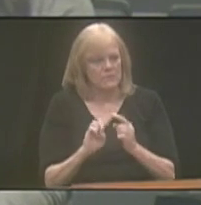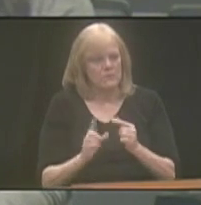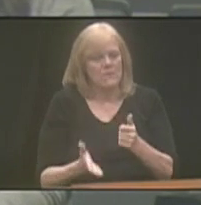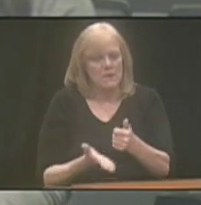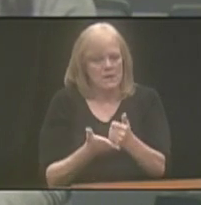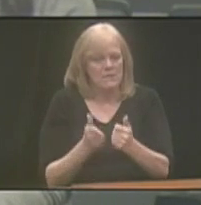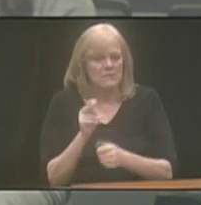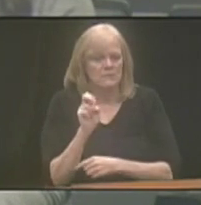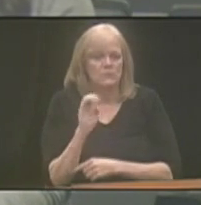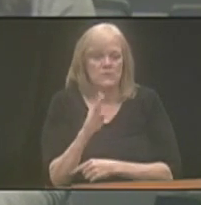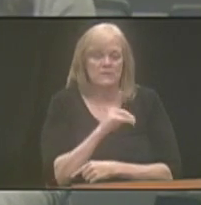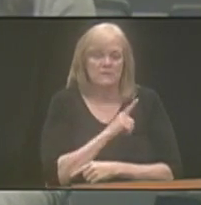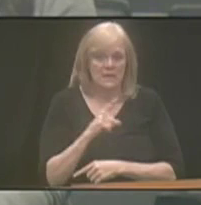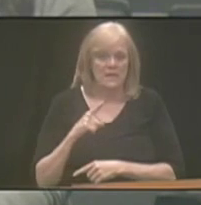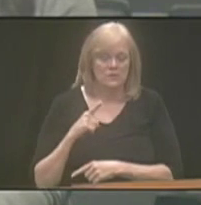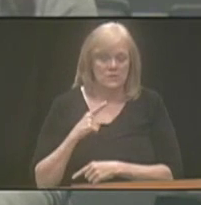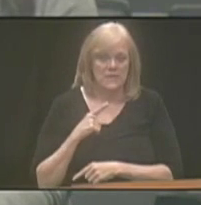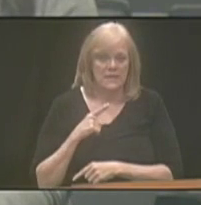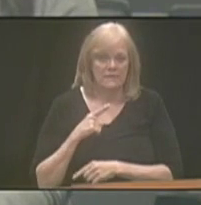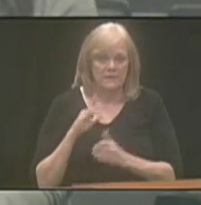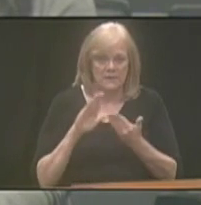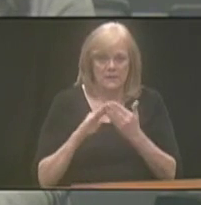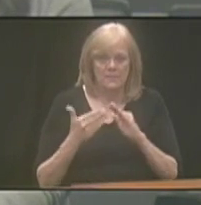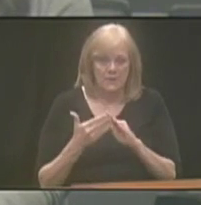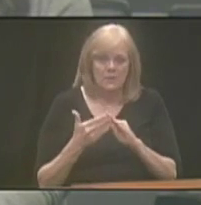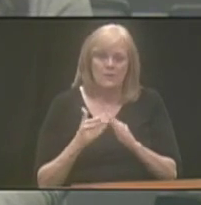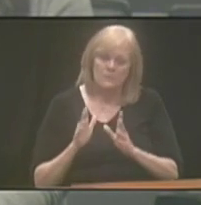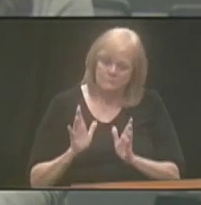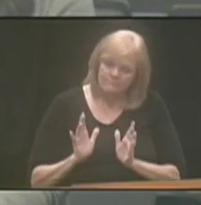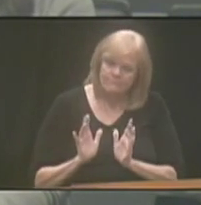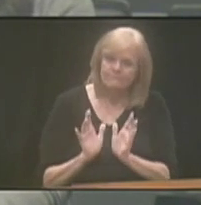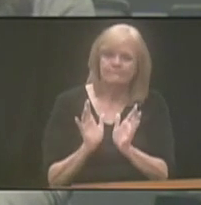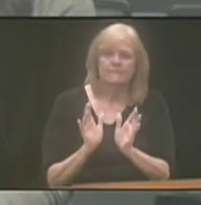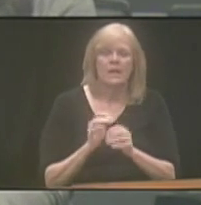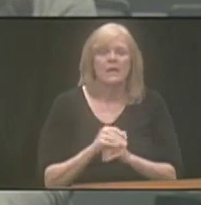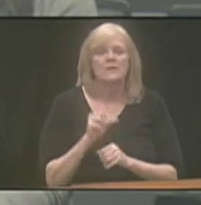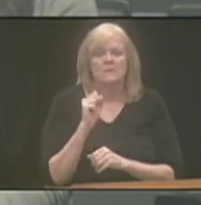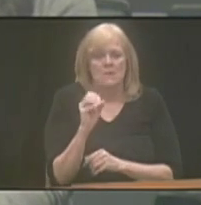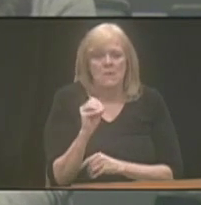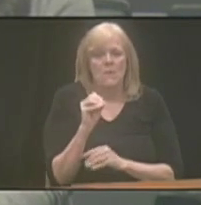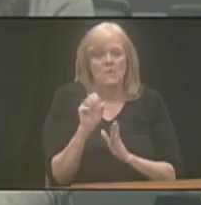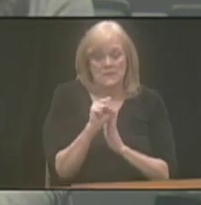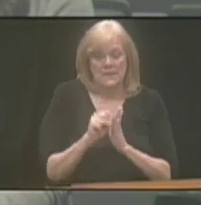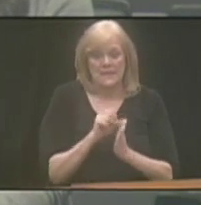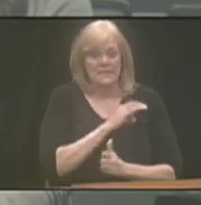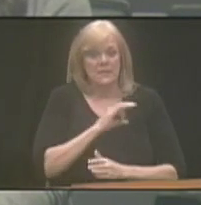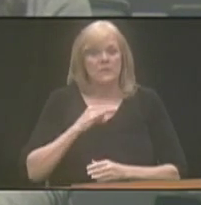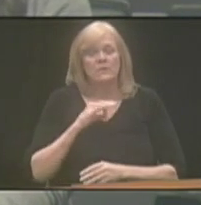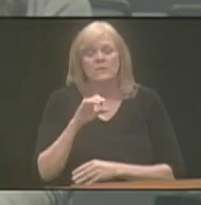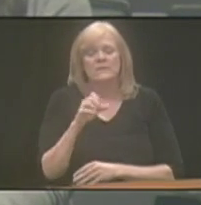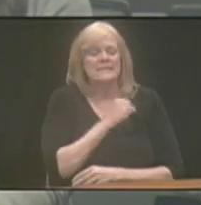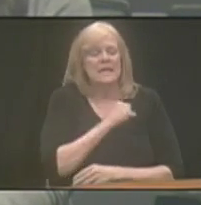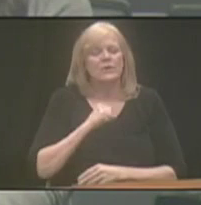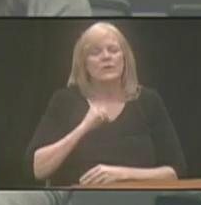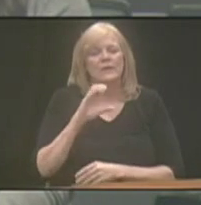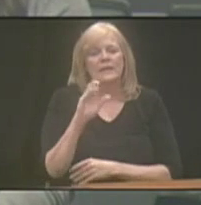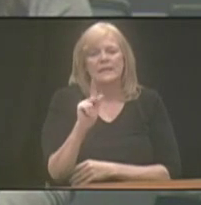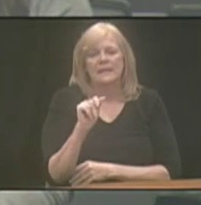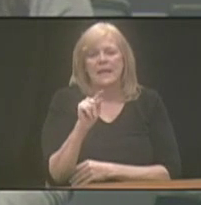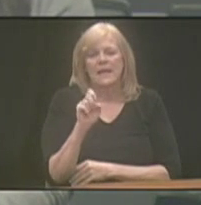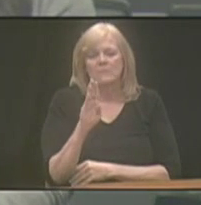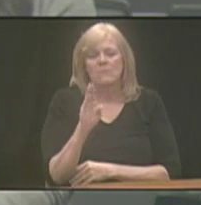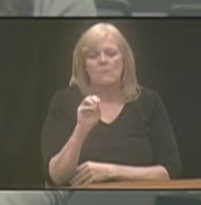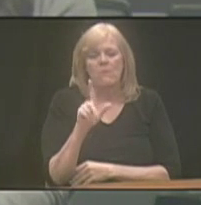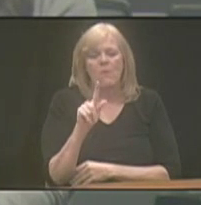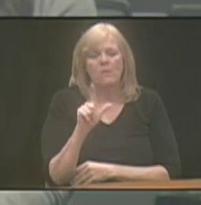help Nebraska's legislative community push that along. So, State Senator Kate Bolts was a major player